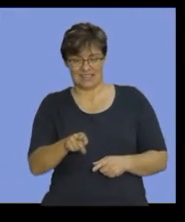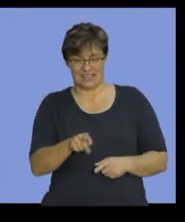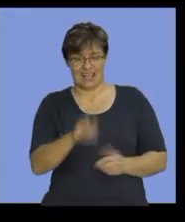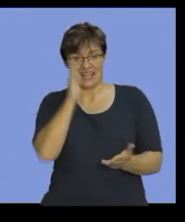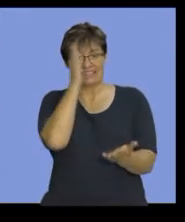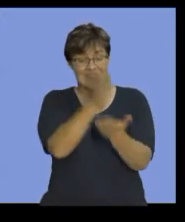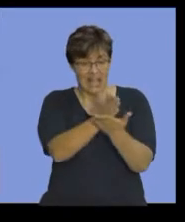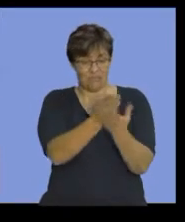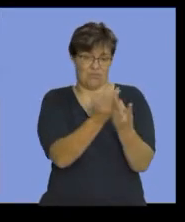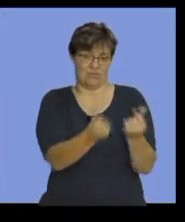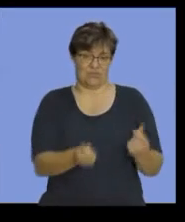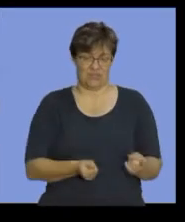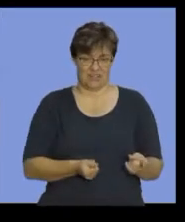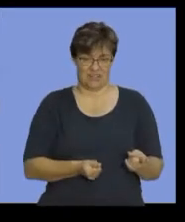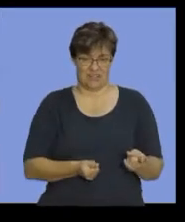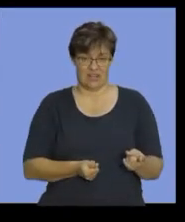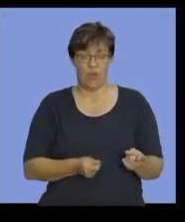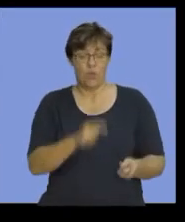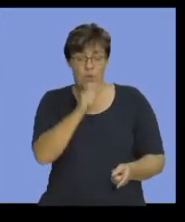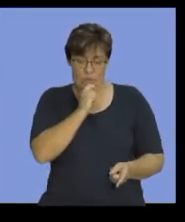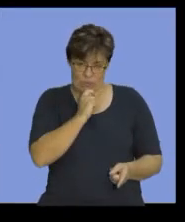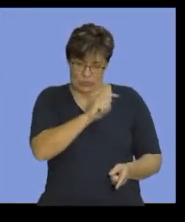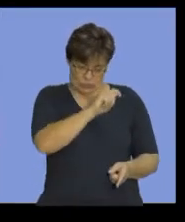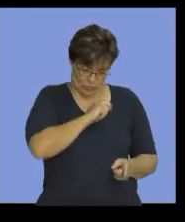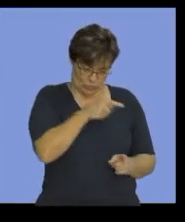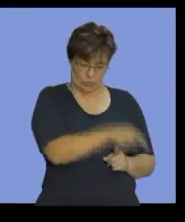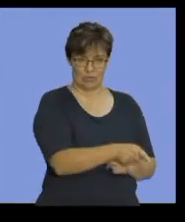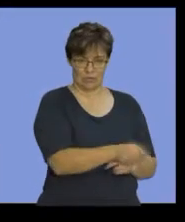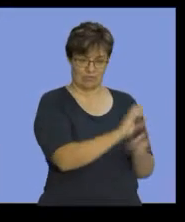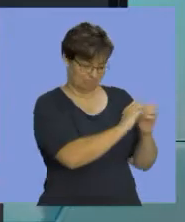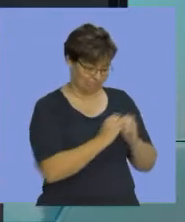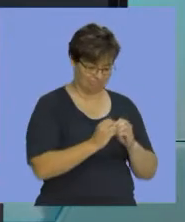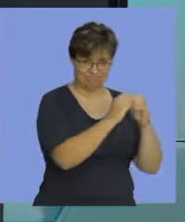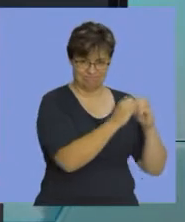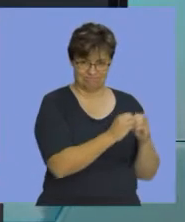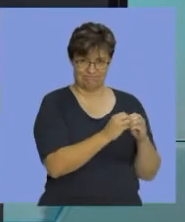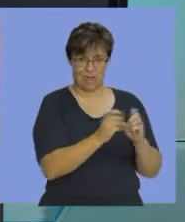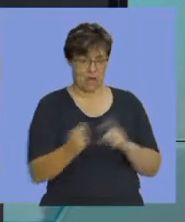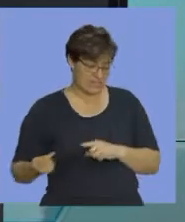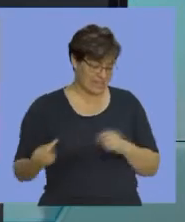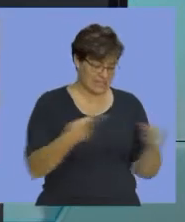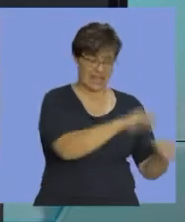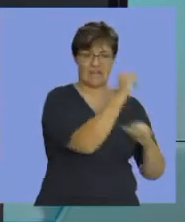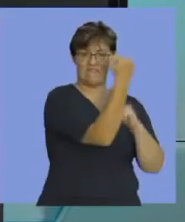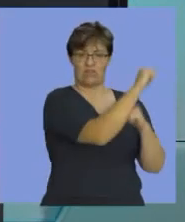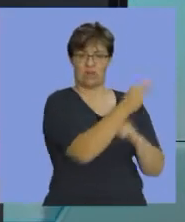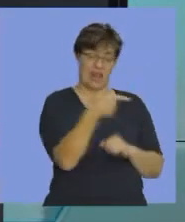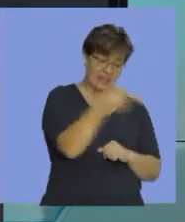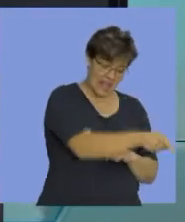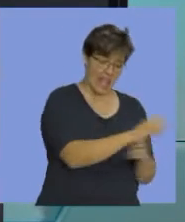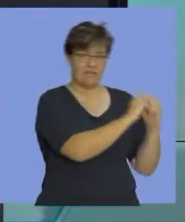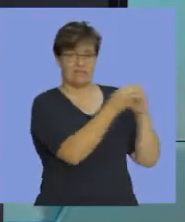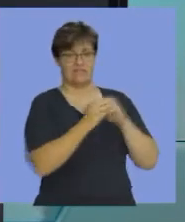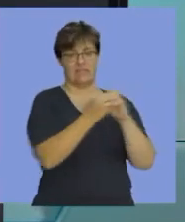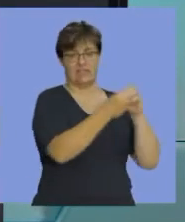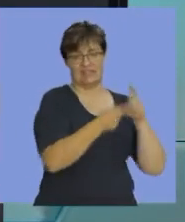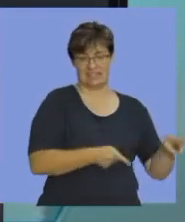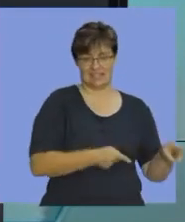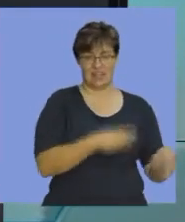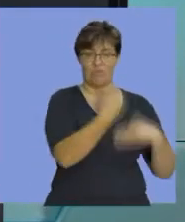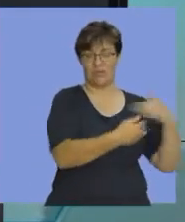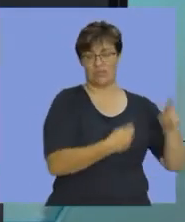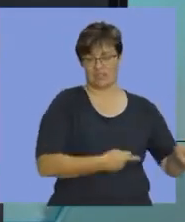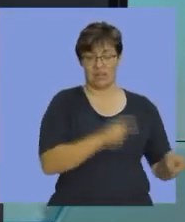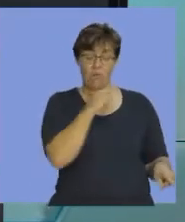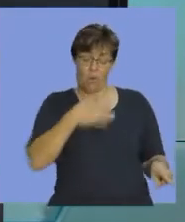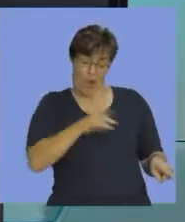direct materials that were actually used, that were sent to the factory for processing. That's the figure that you're